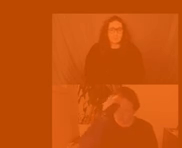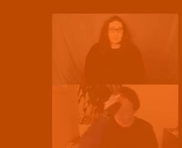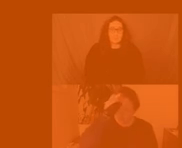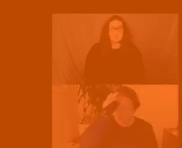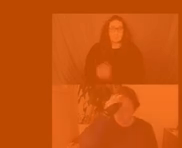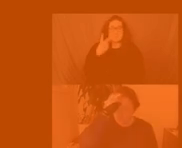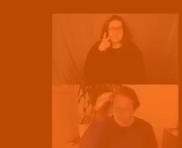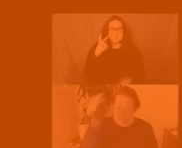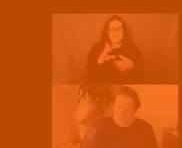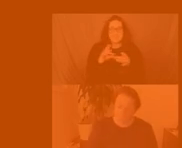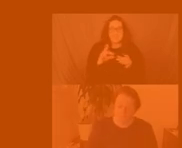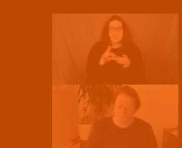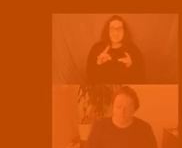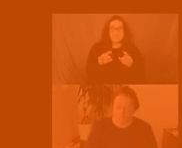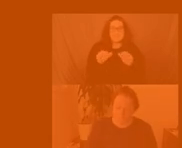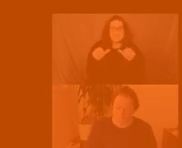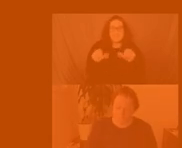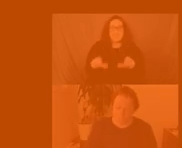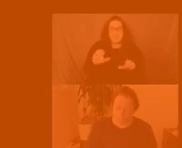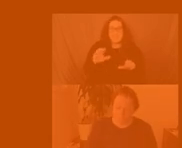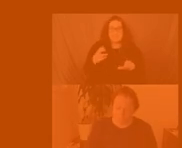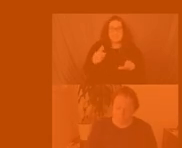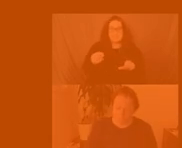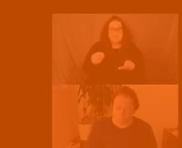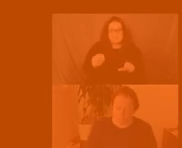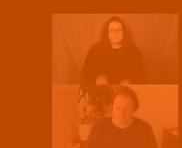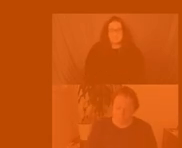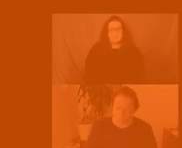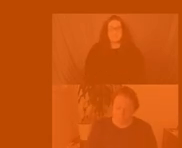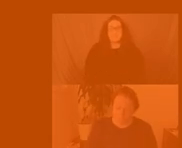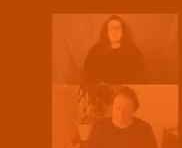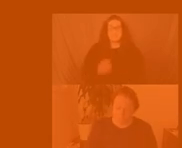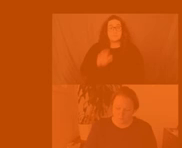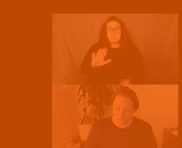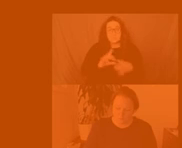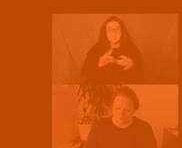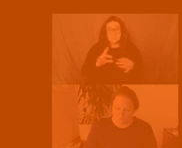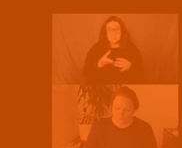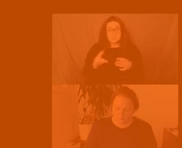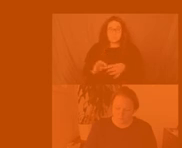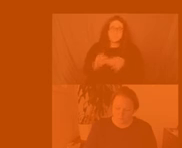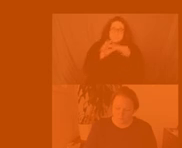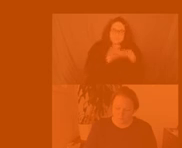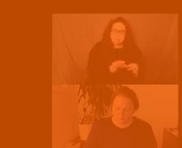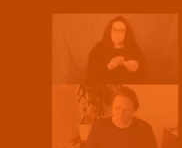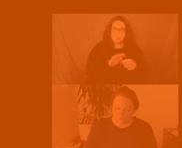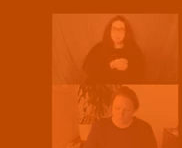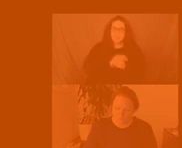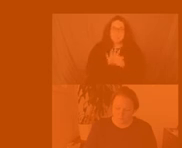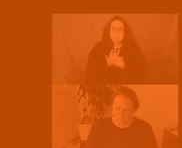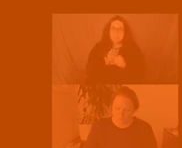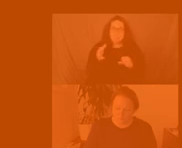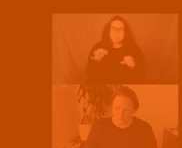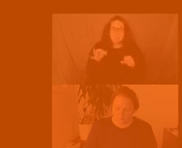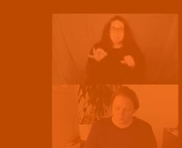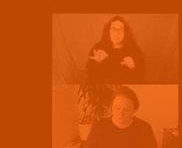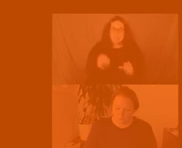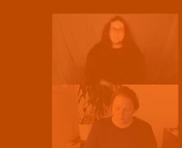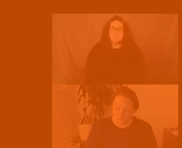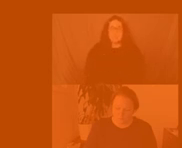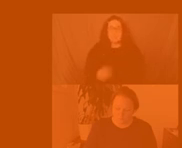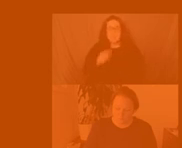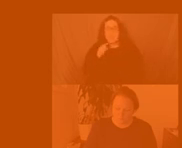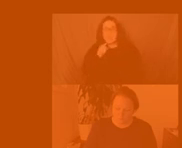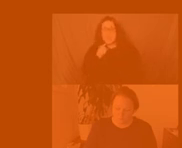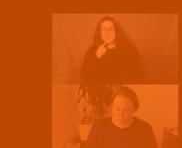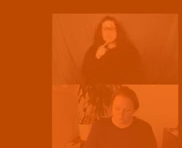connects uh again with the covet 19 and the sense of the the candy um and the connection to